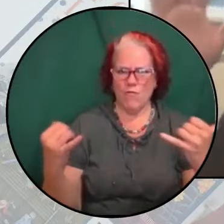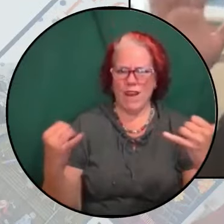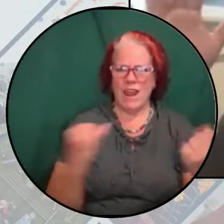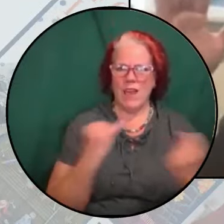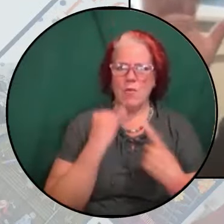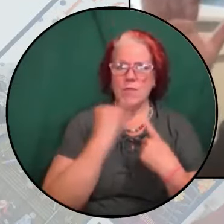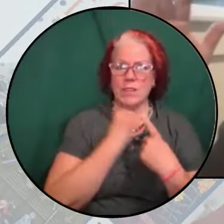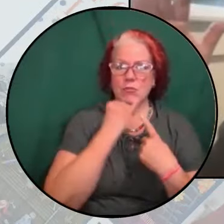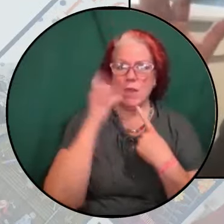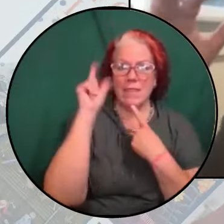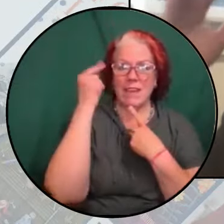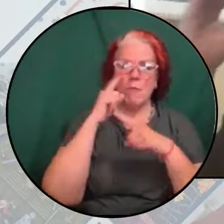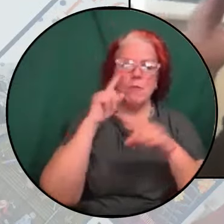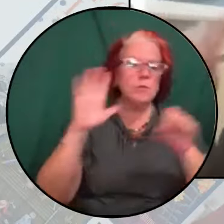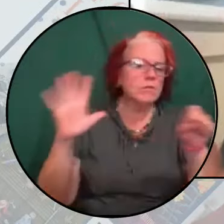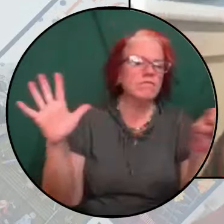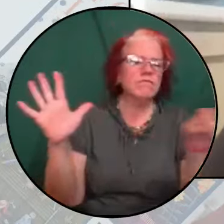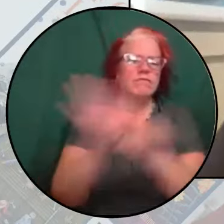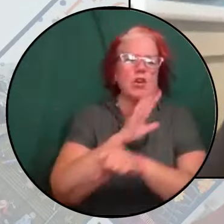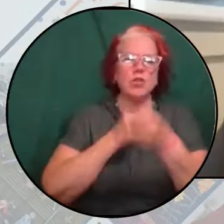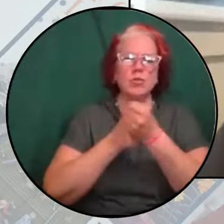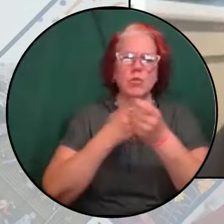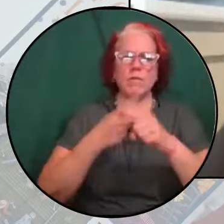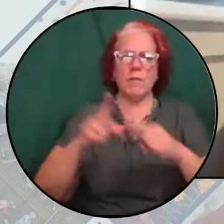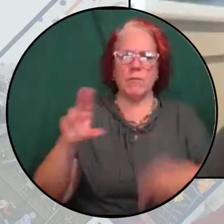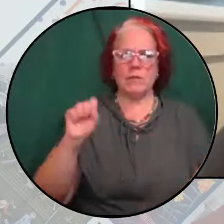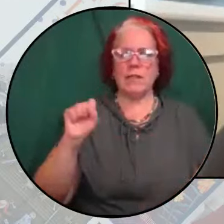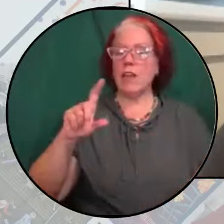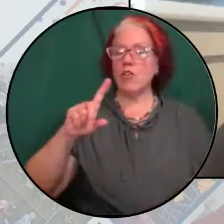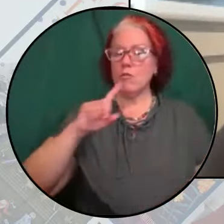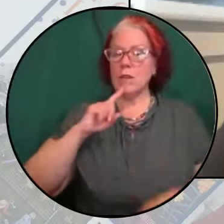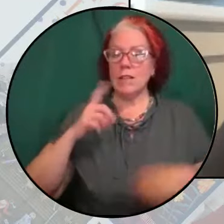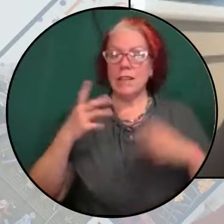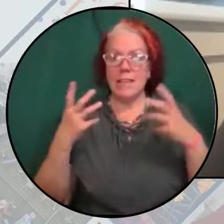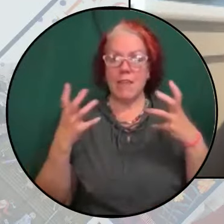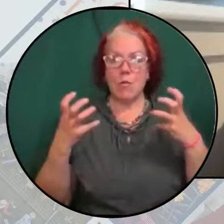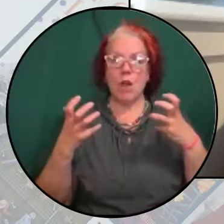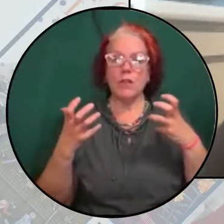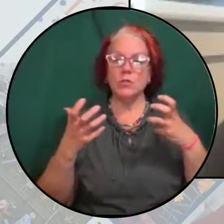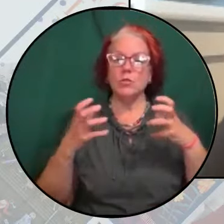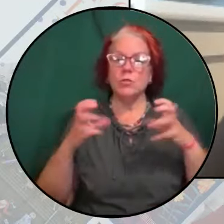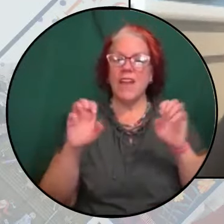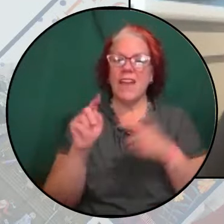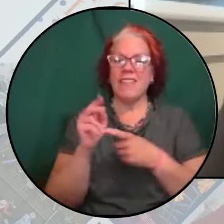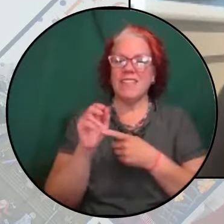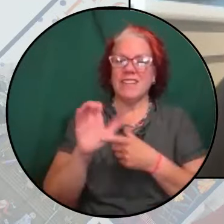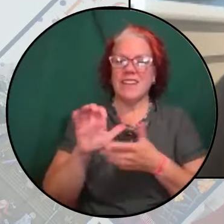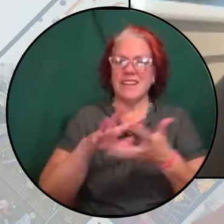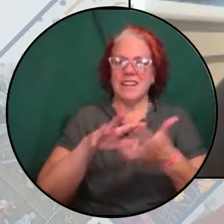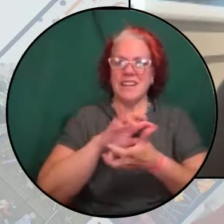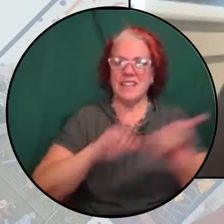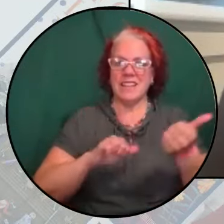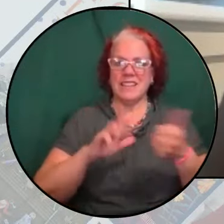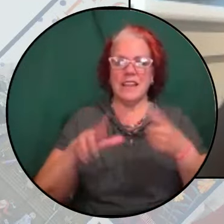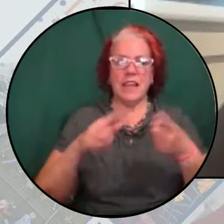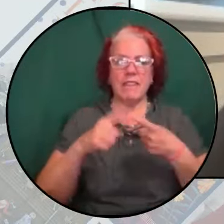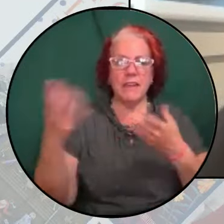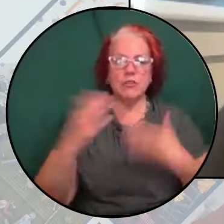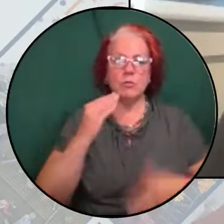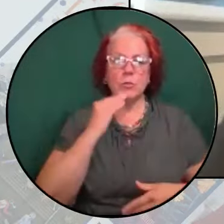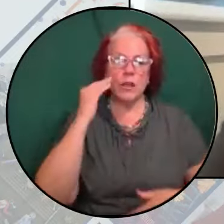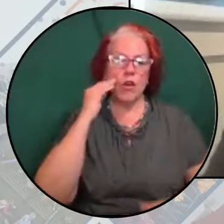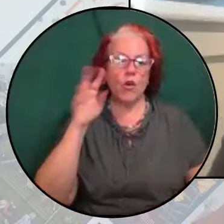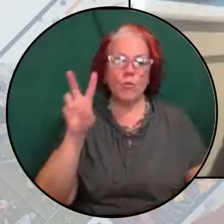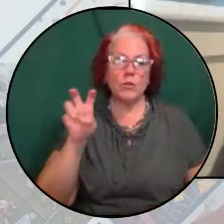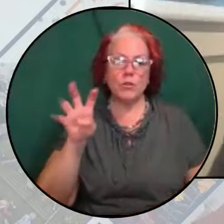full support from the U.S., is far more interested in this campaign of ethnic cleansing than in bringing home the 240 Israeli